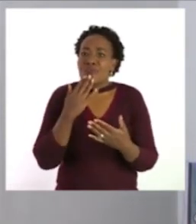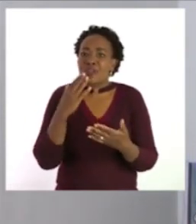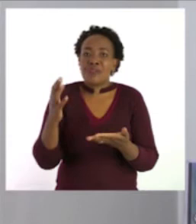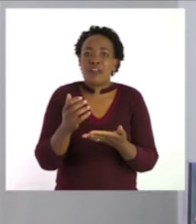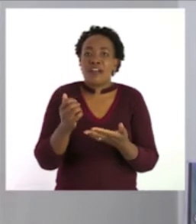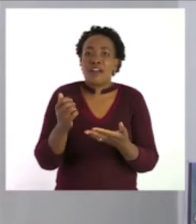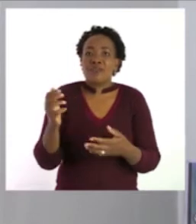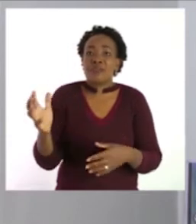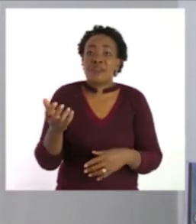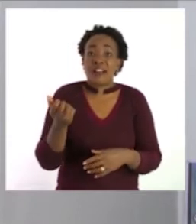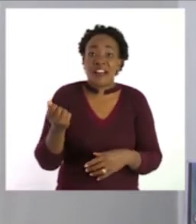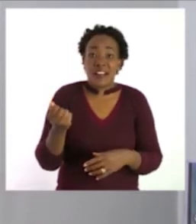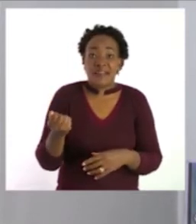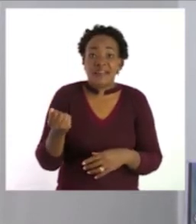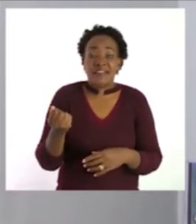piece of pizza.